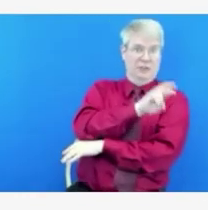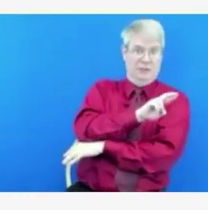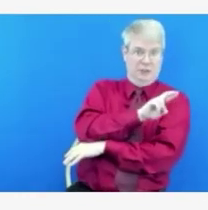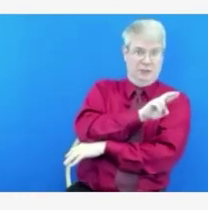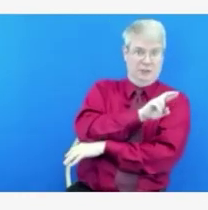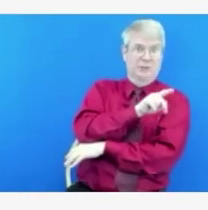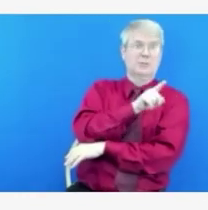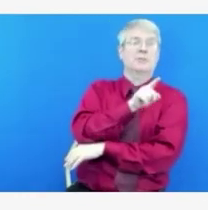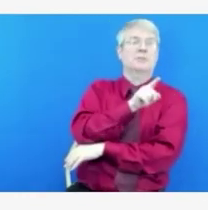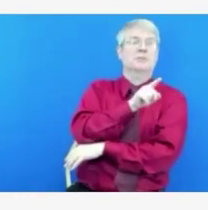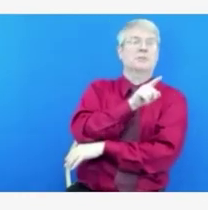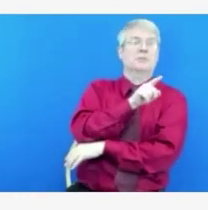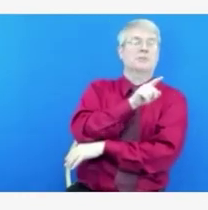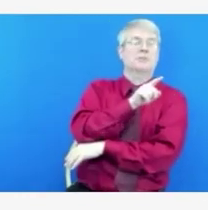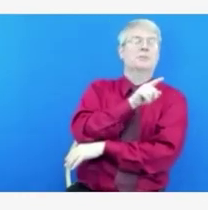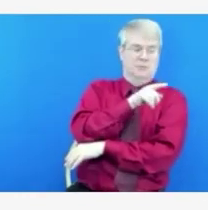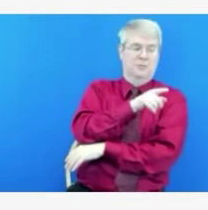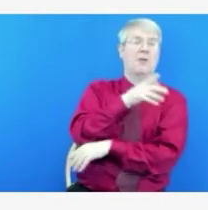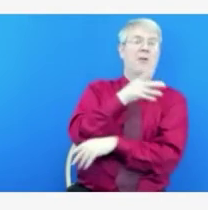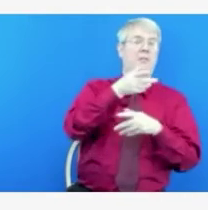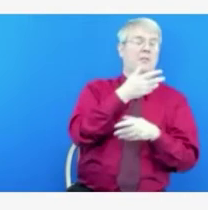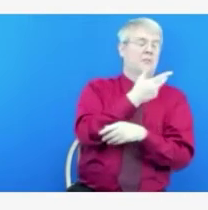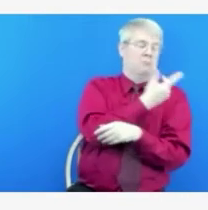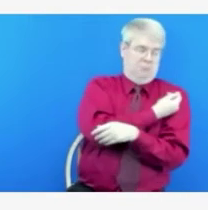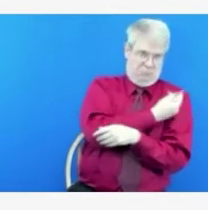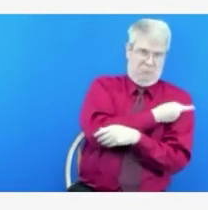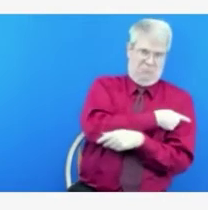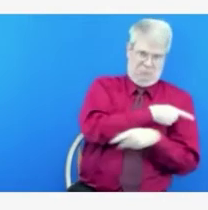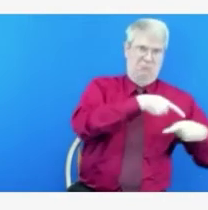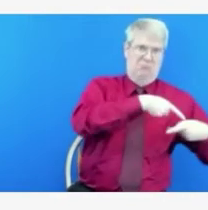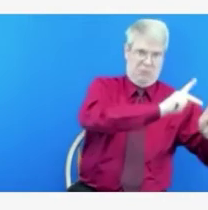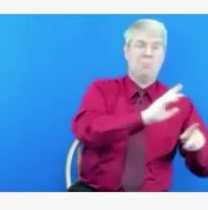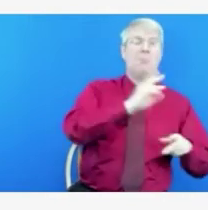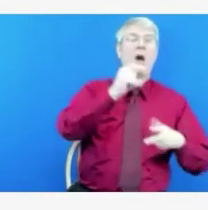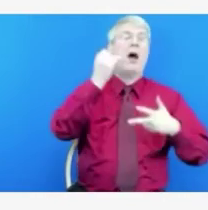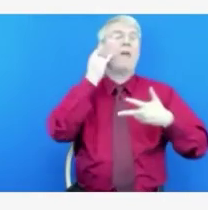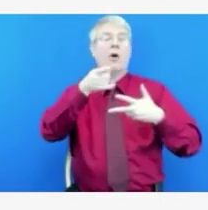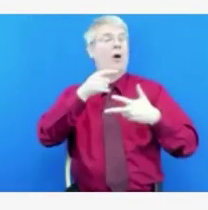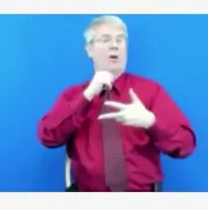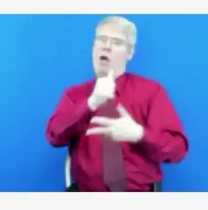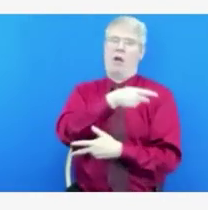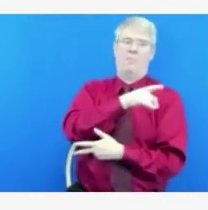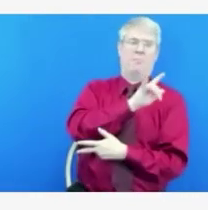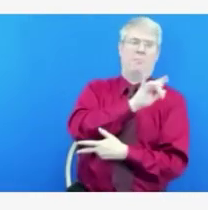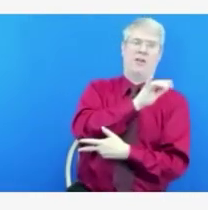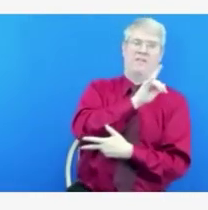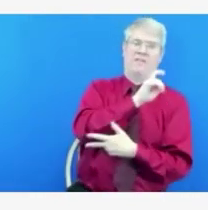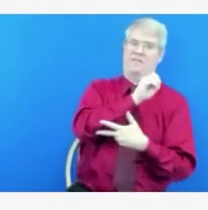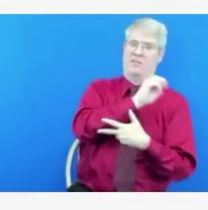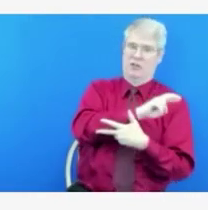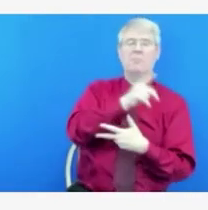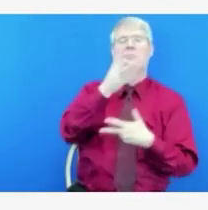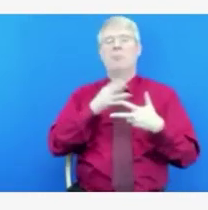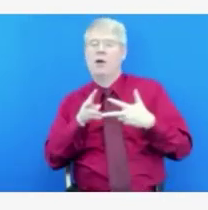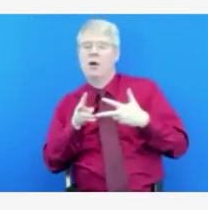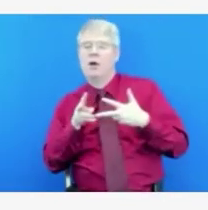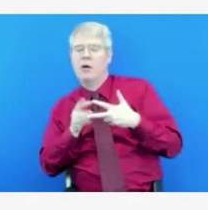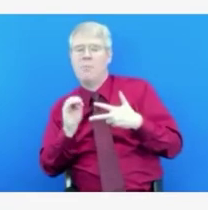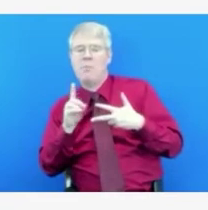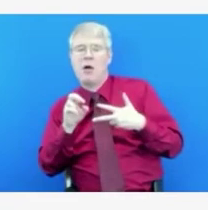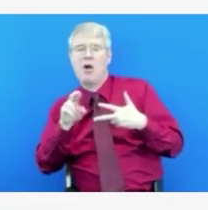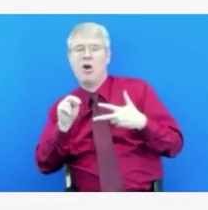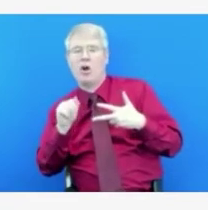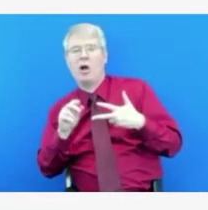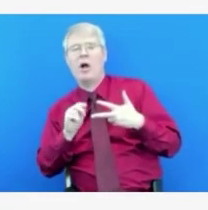And then we'll wait CDC to create recommendations for those booster doses. Usually that's been a very fast, just a few days type